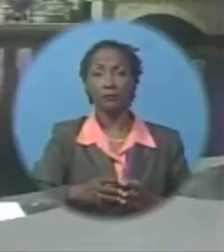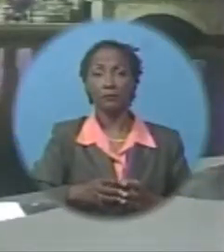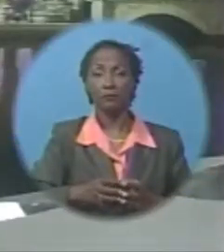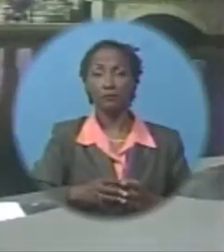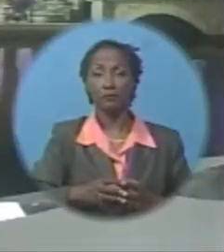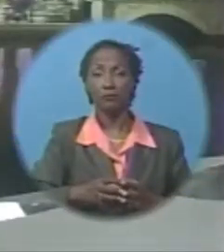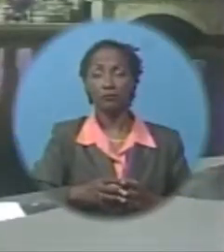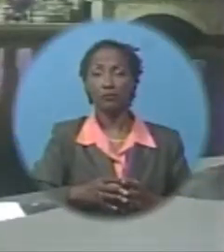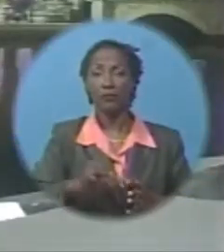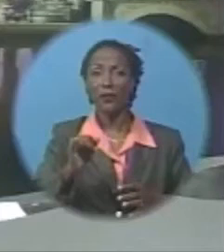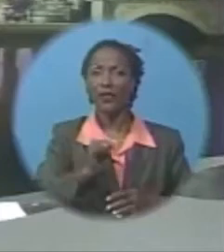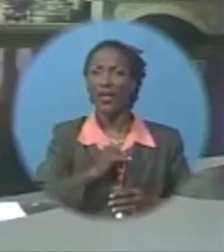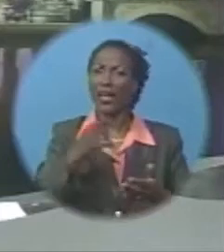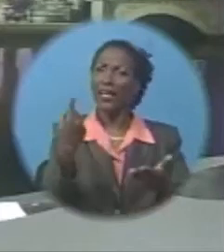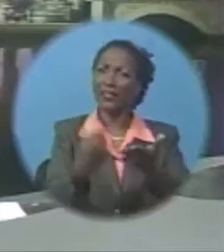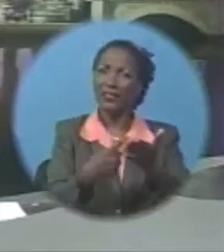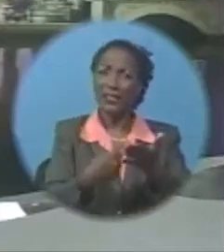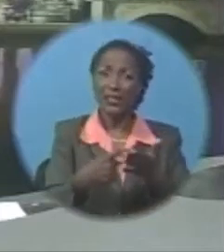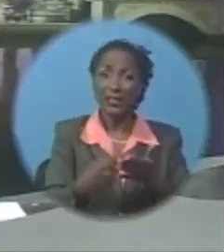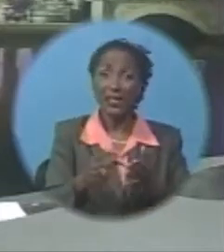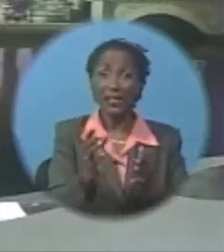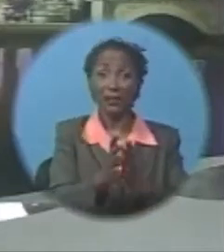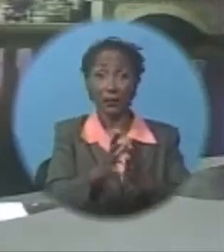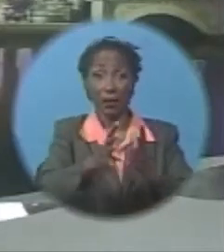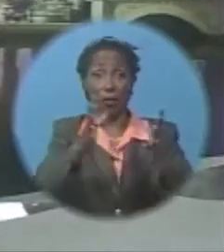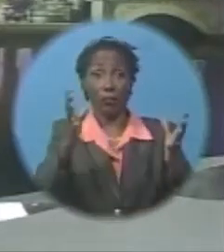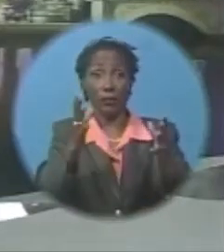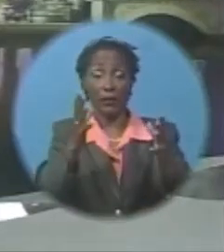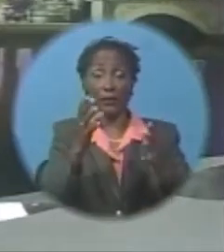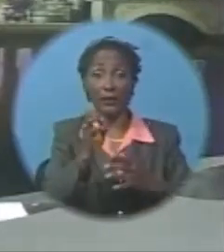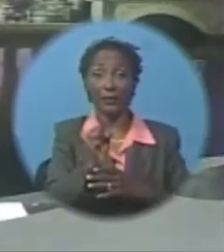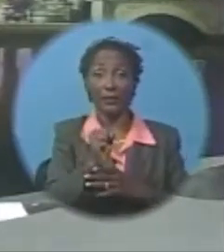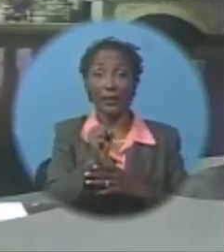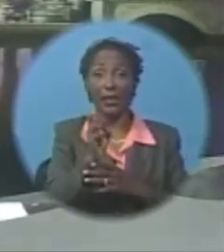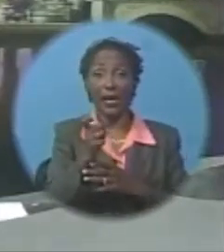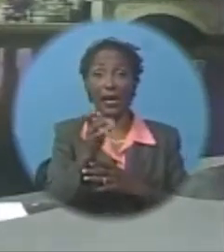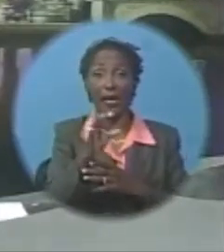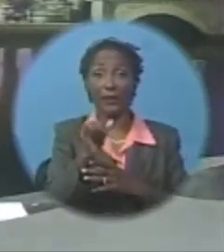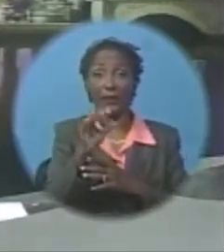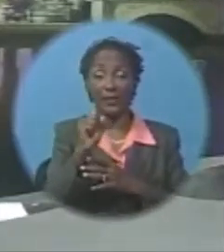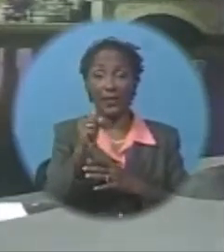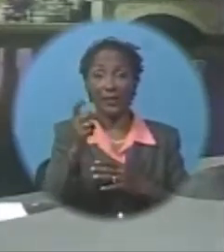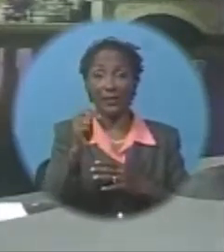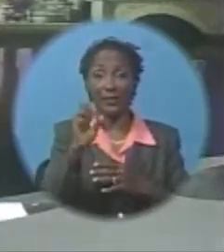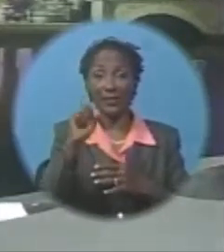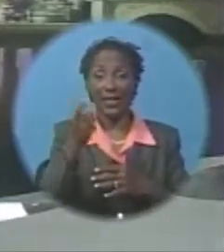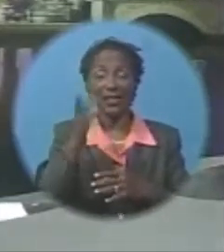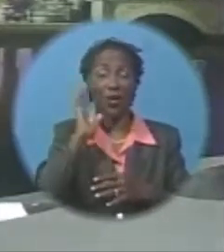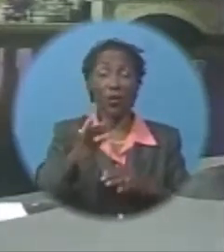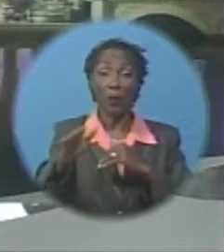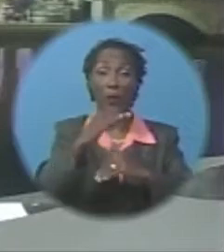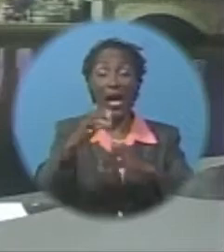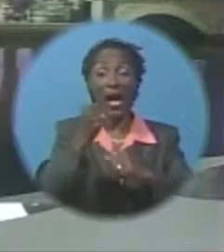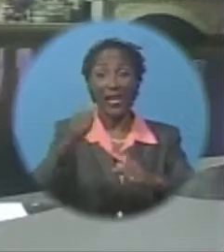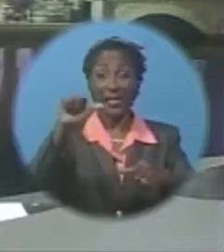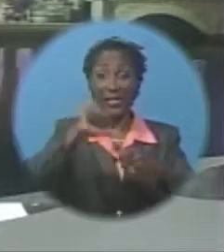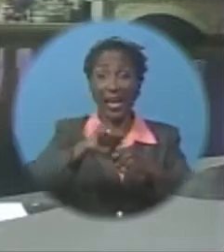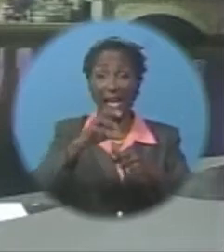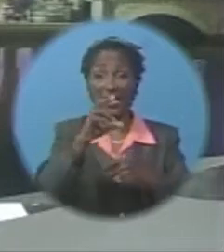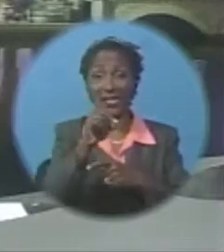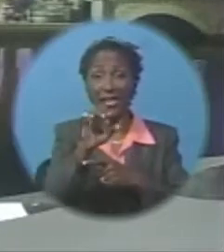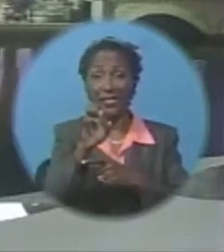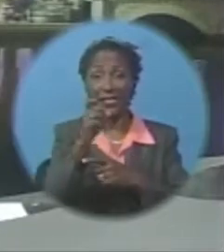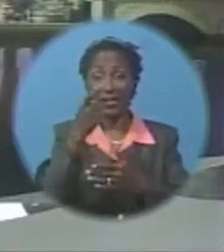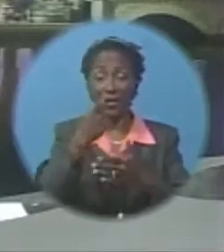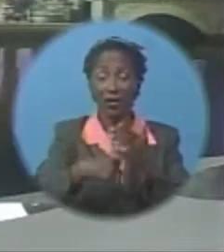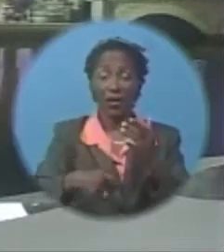Referring to the increase in the excise tax, Ms. Motley says it will result in higher gas and diesel prices than what was suggested by the